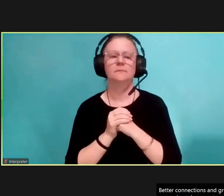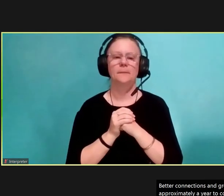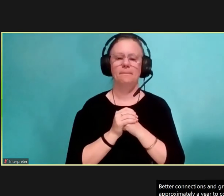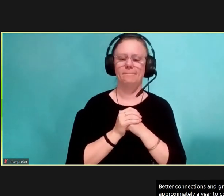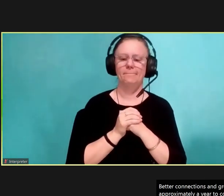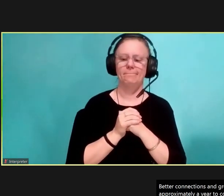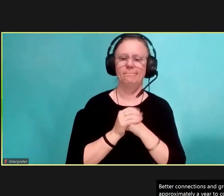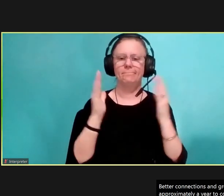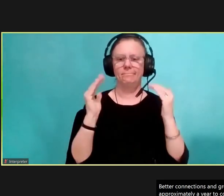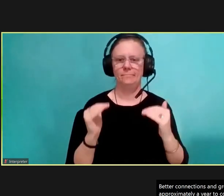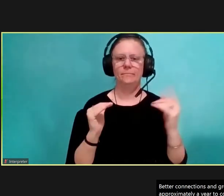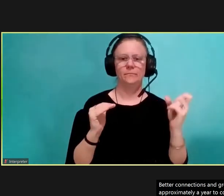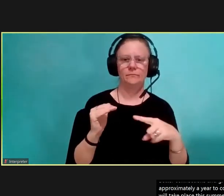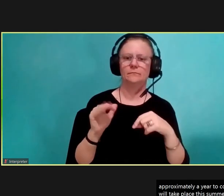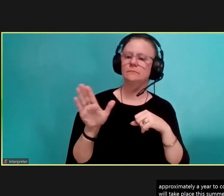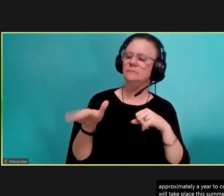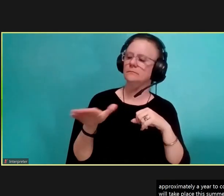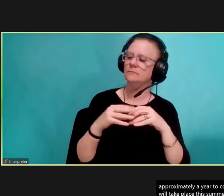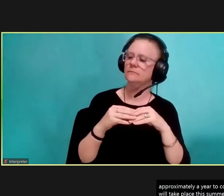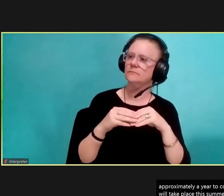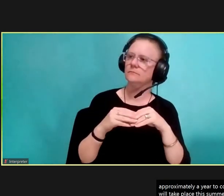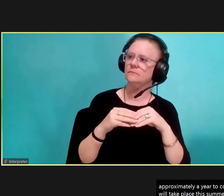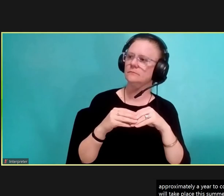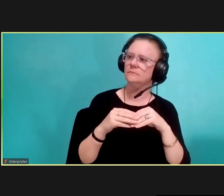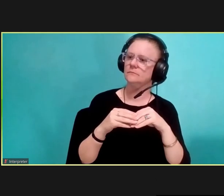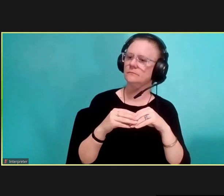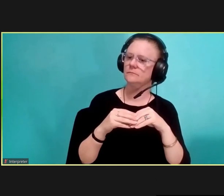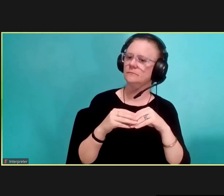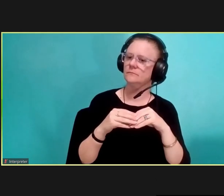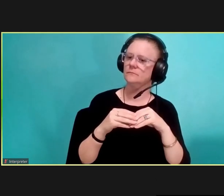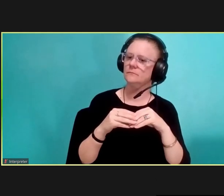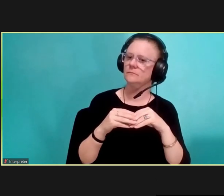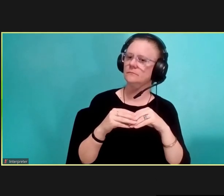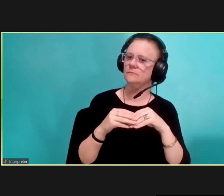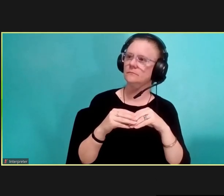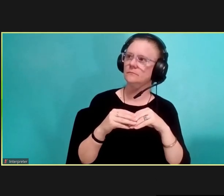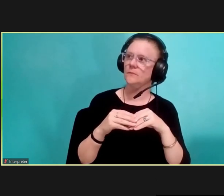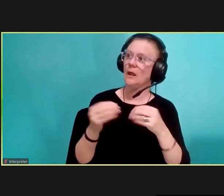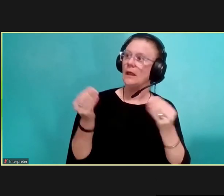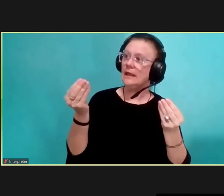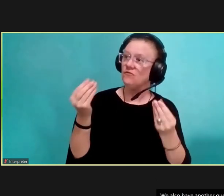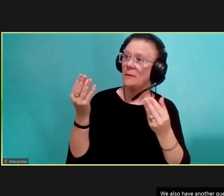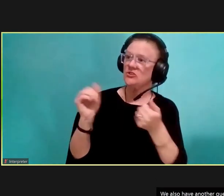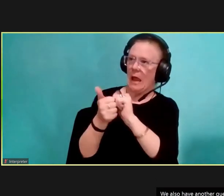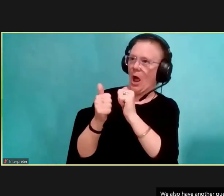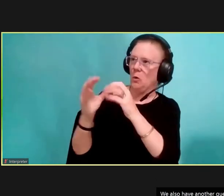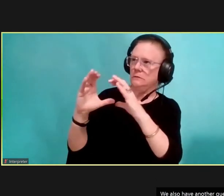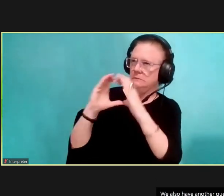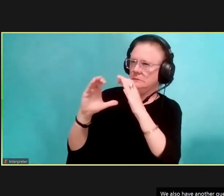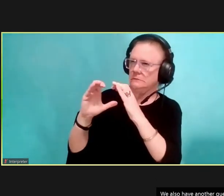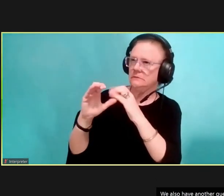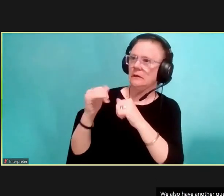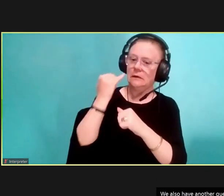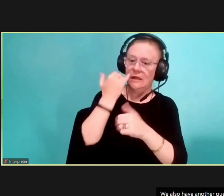We also have another question. What is the best way to make sure of receiving updates from TARTA? And how do you